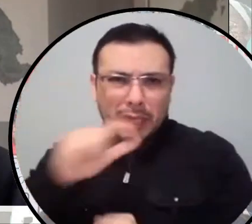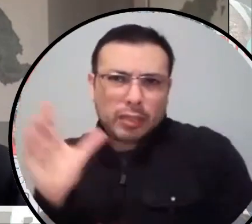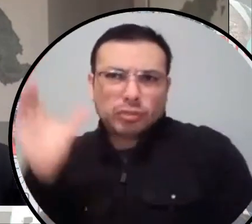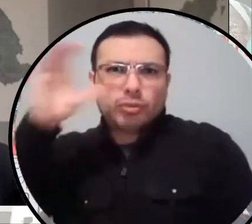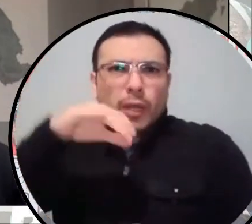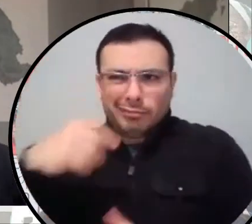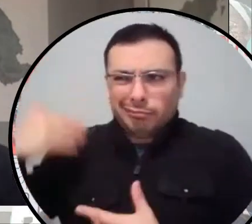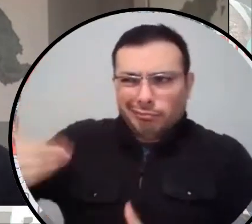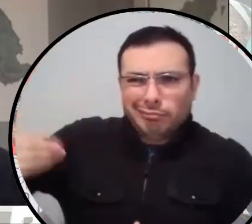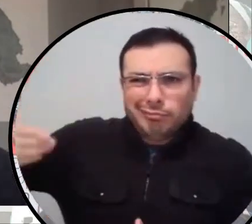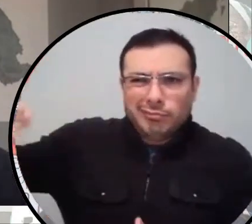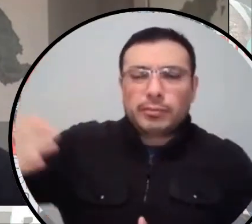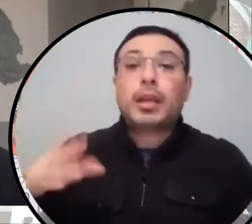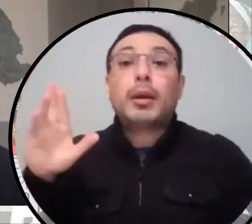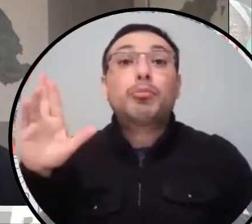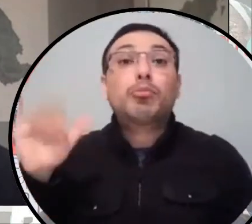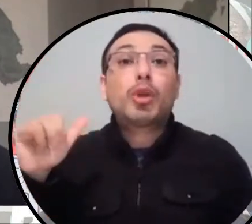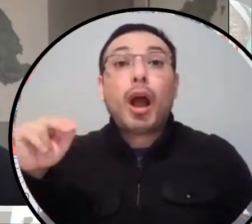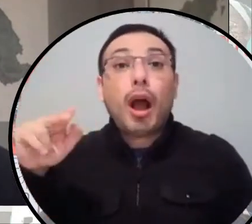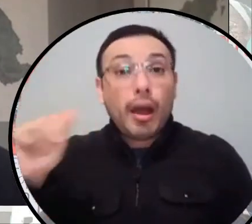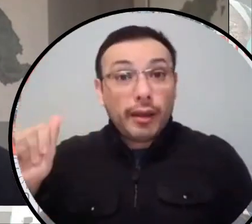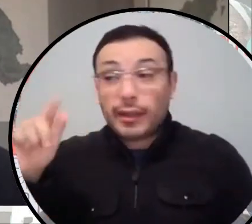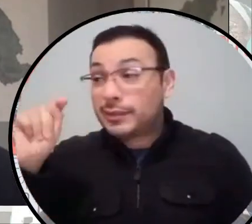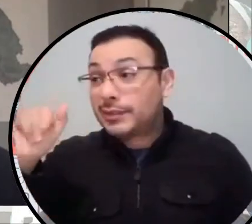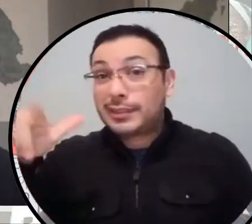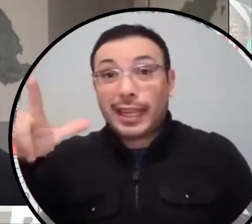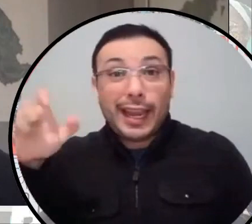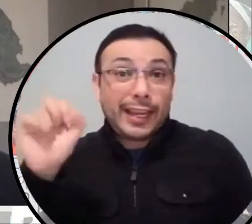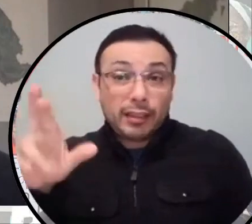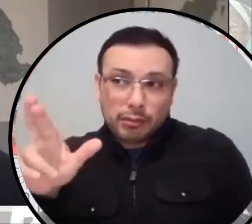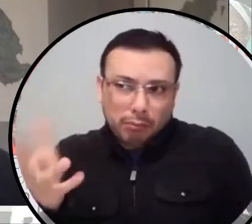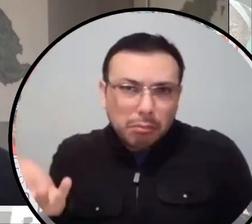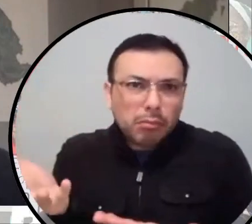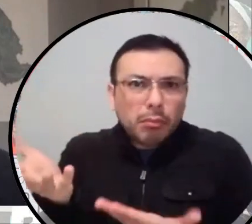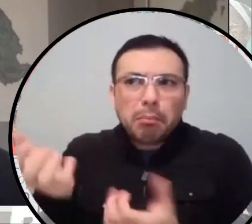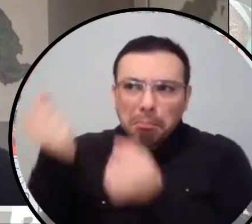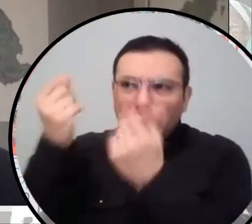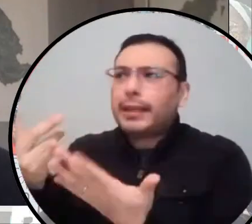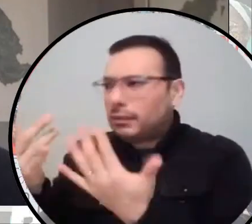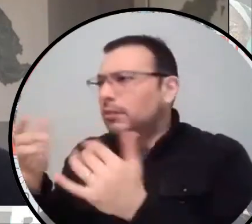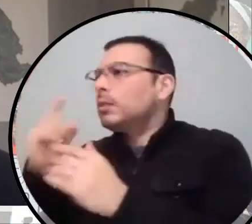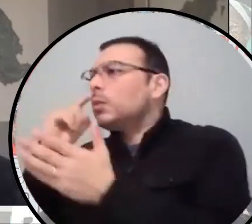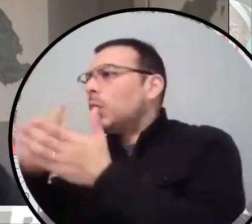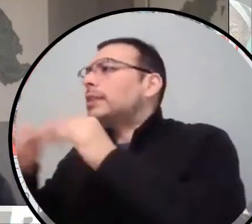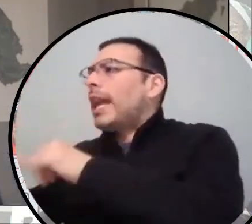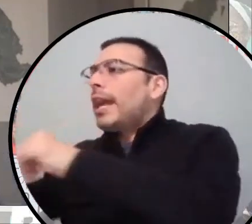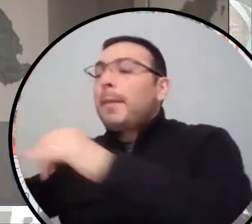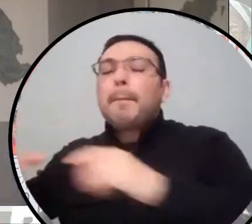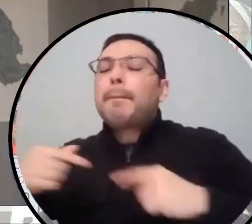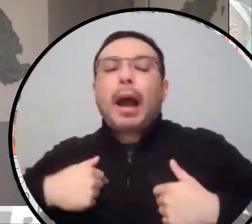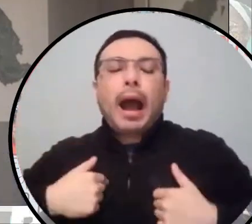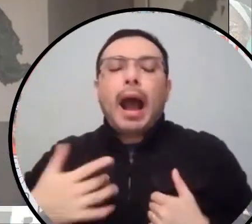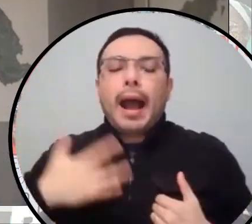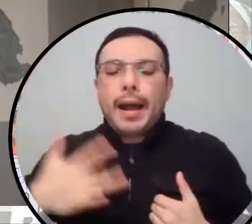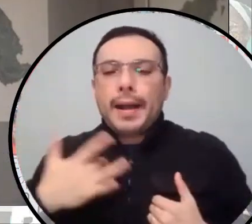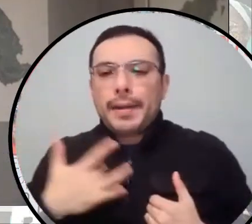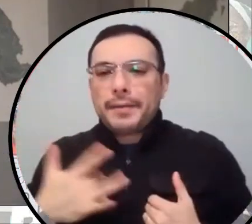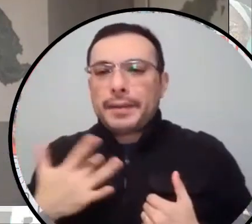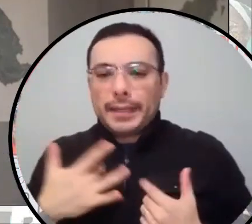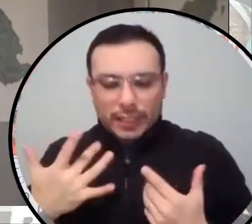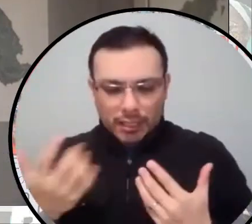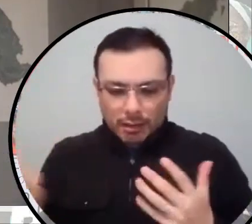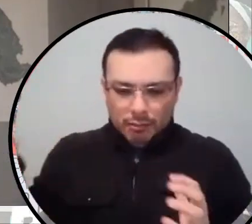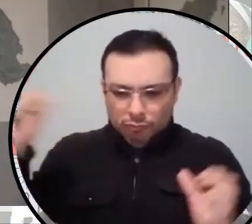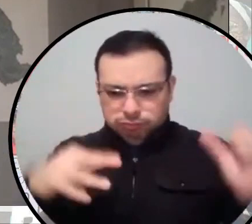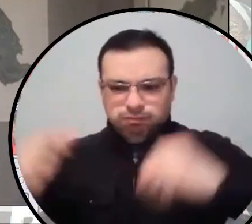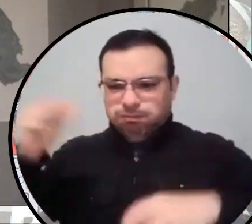women, but at the same time, the, um, the combat, the combined pressure cooker, I mean, always wonder, is it a mystical thing? Why does it